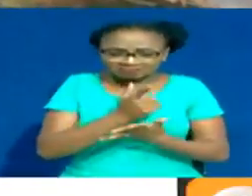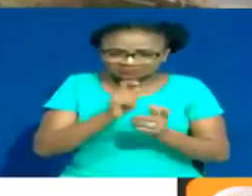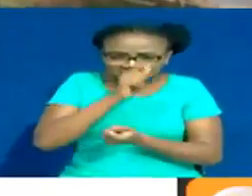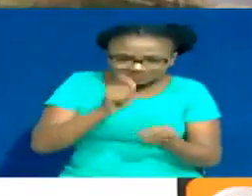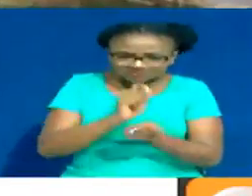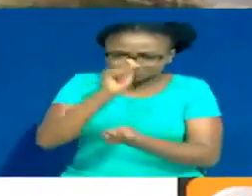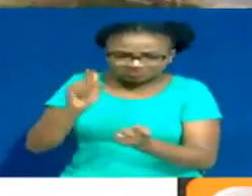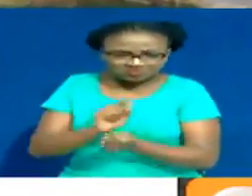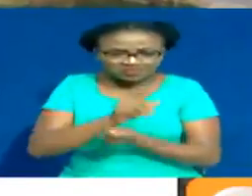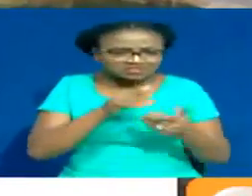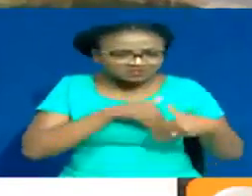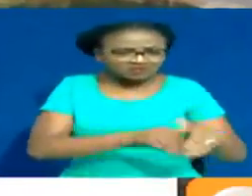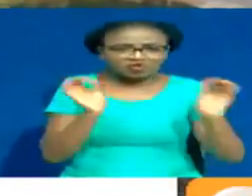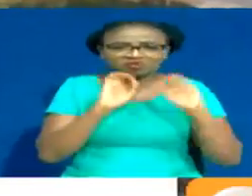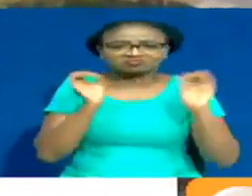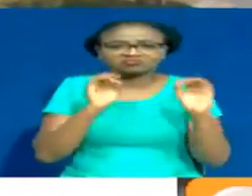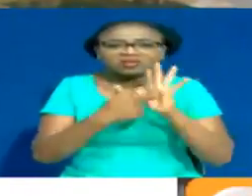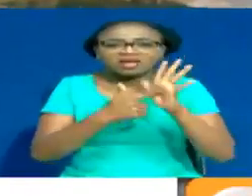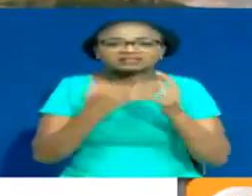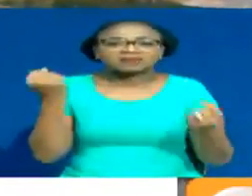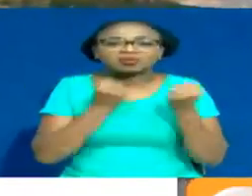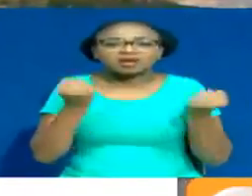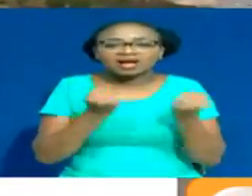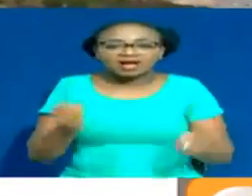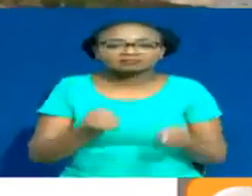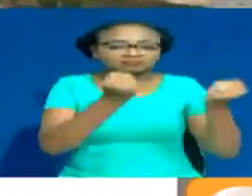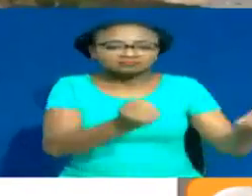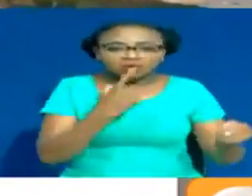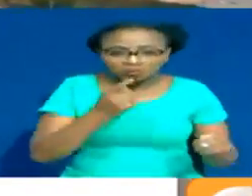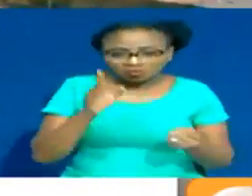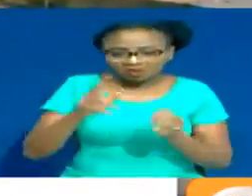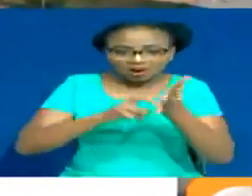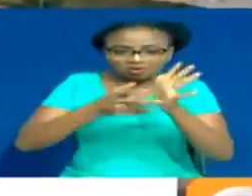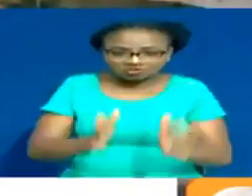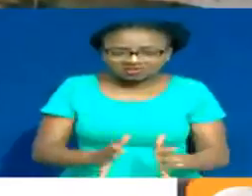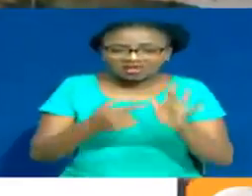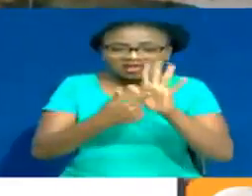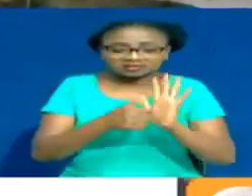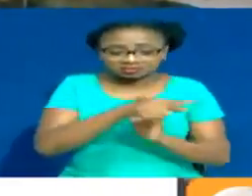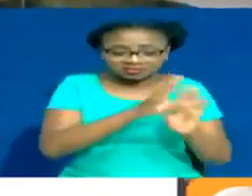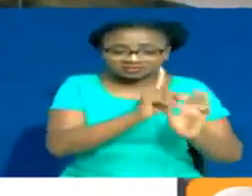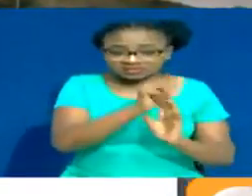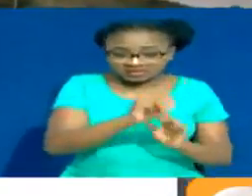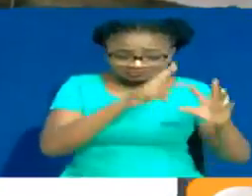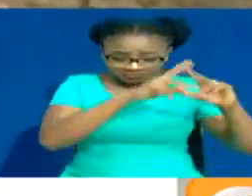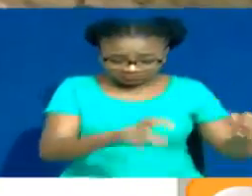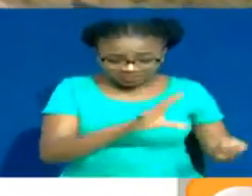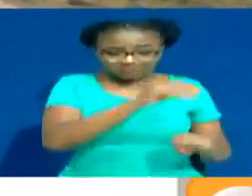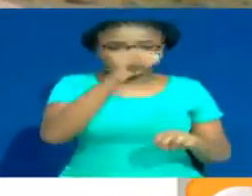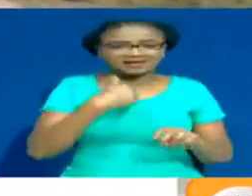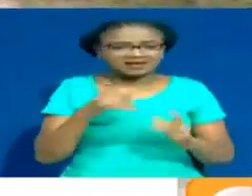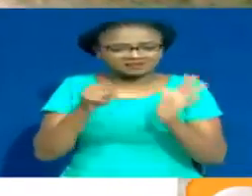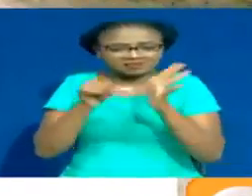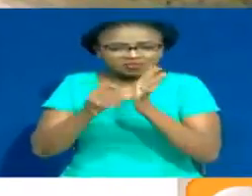agreed specifications, particularly on vehicles to be provided by the contractor. The Thuake Dam revelations adding to growing